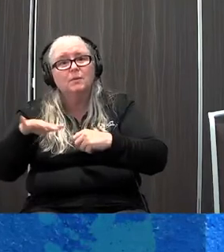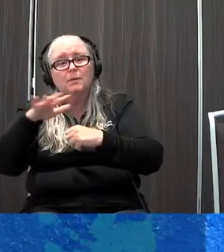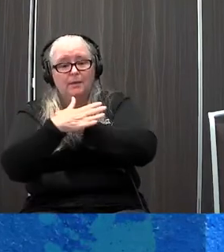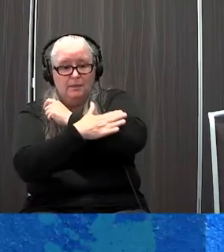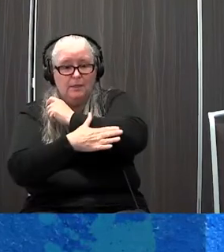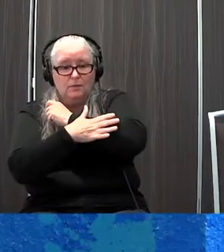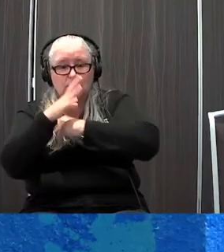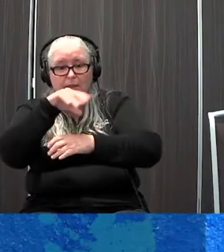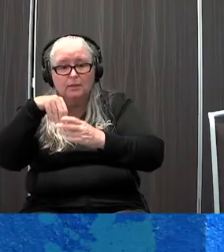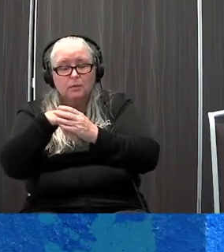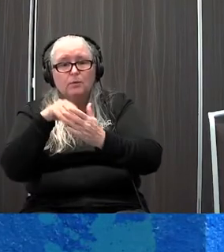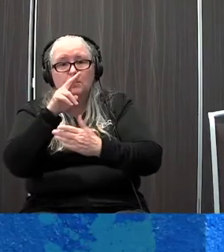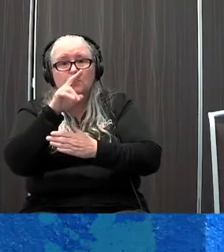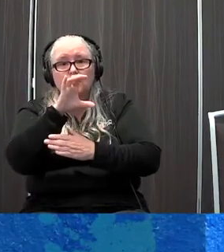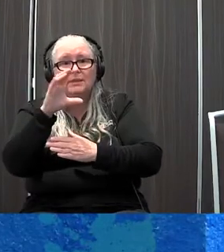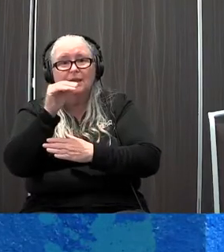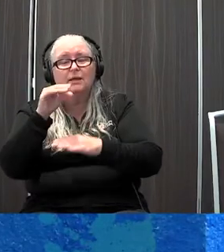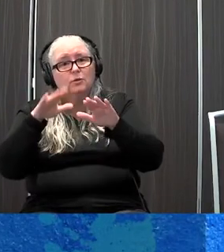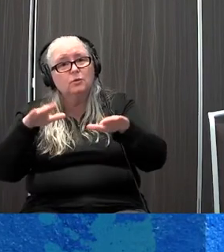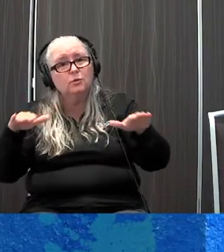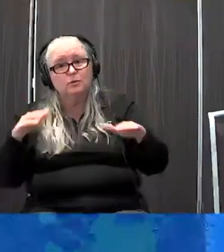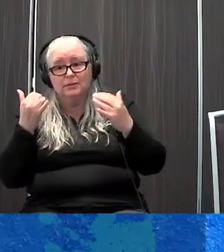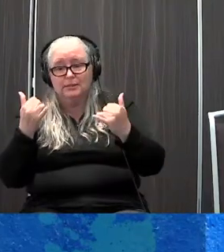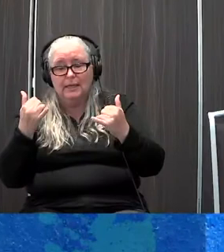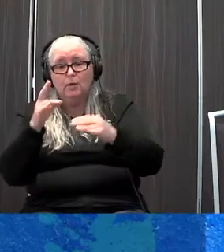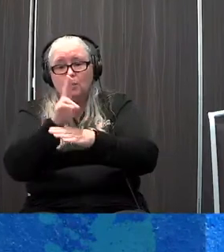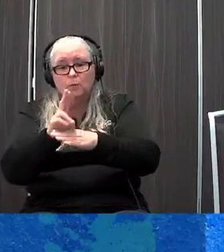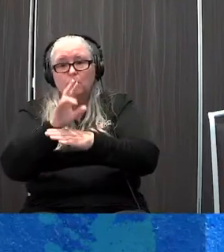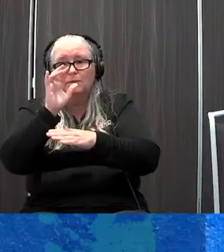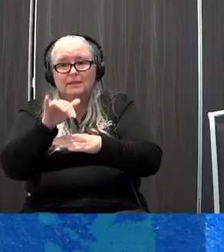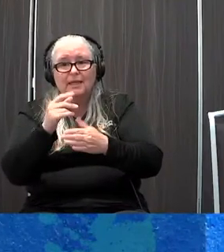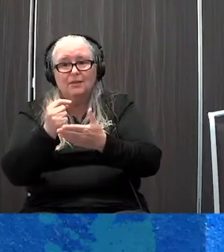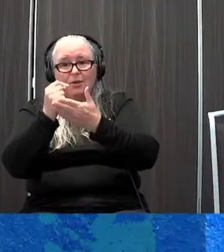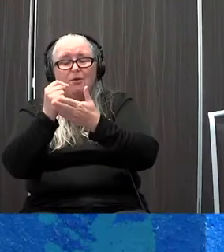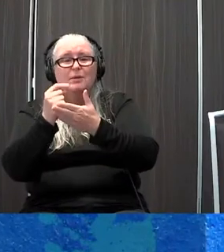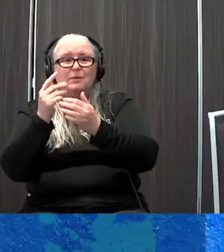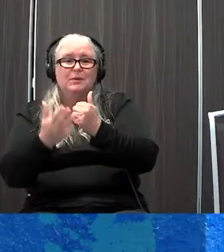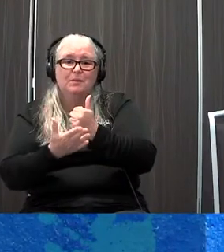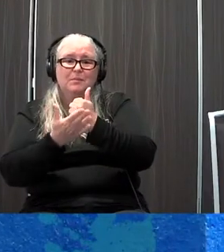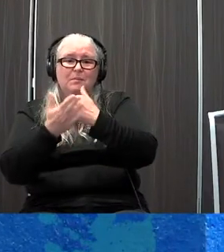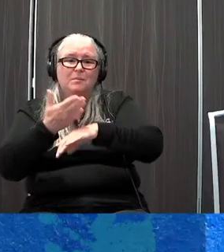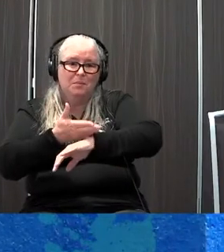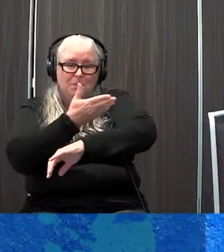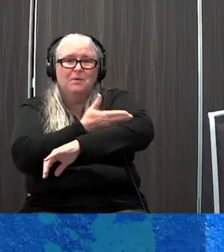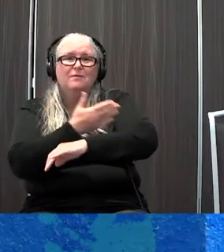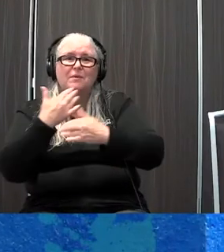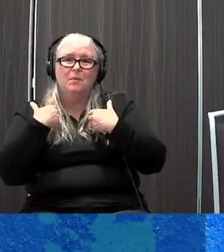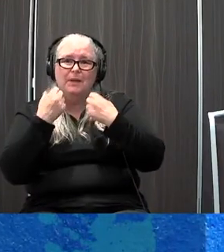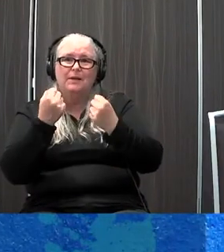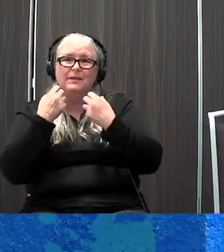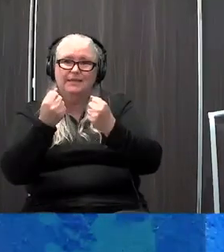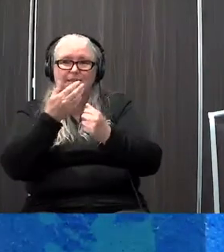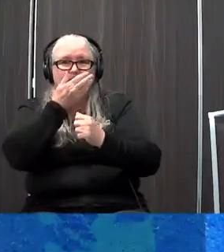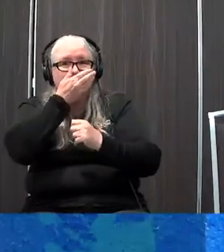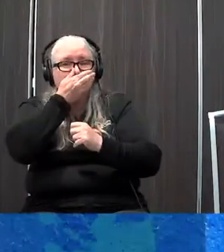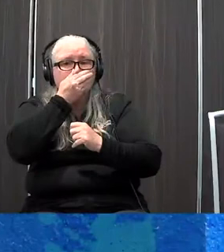Children's, now are utilizing many of these therapies, evidence-based to really improve wellness. So mind-body techniques, and